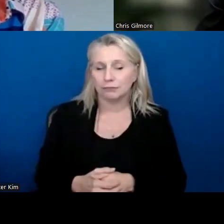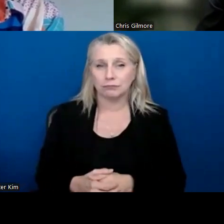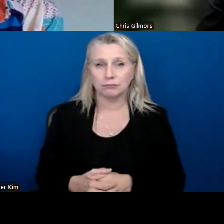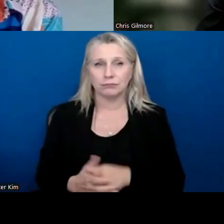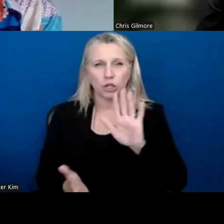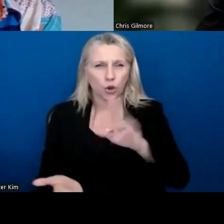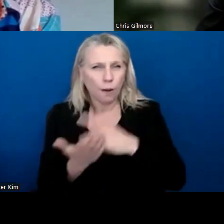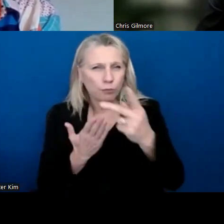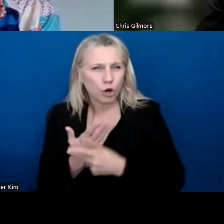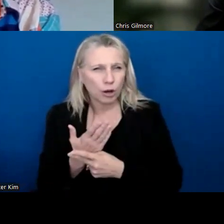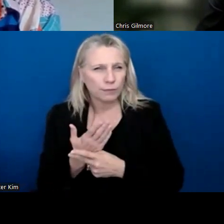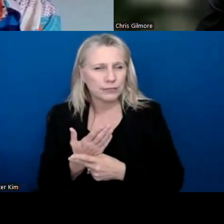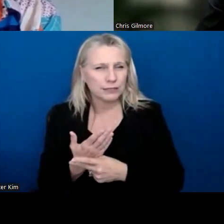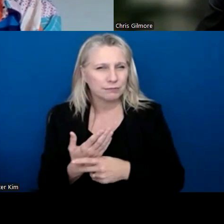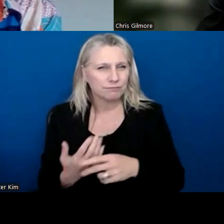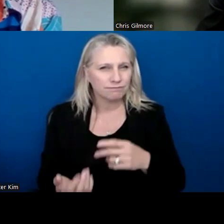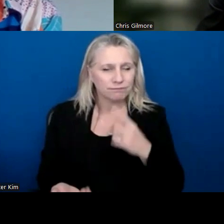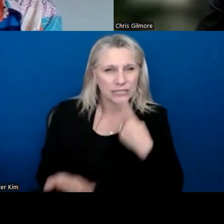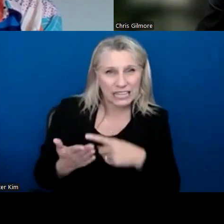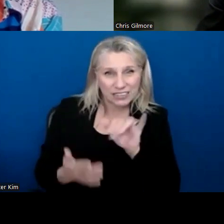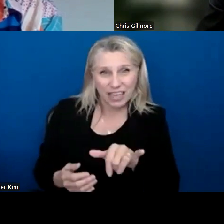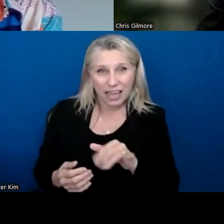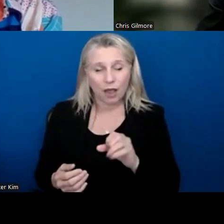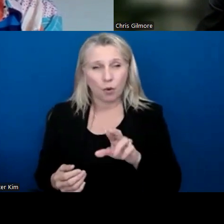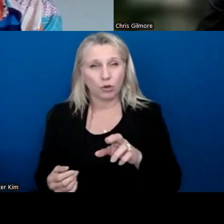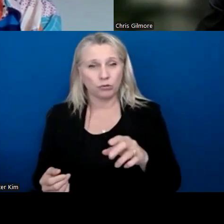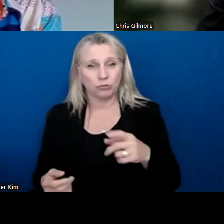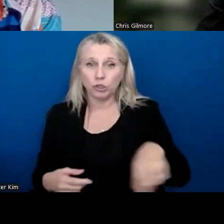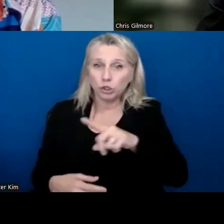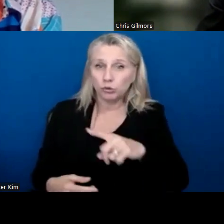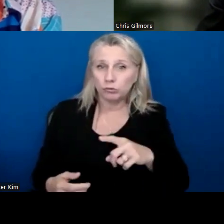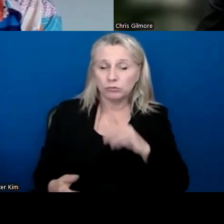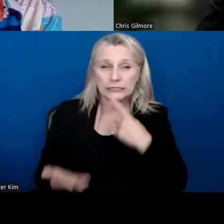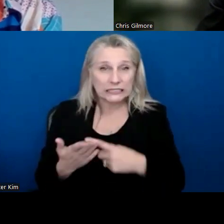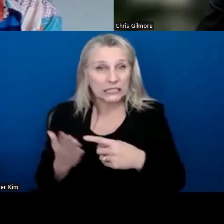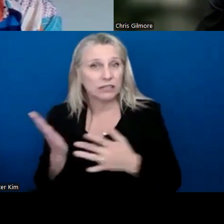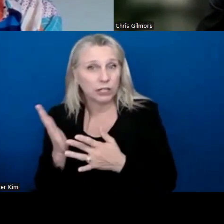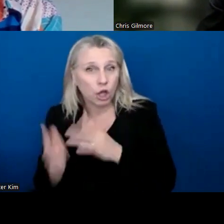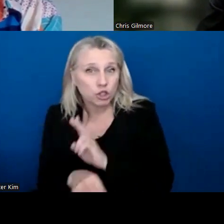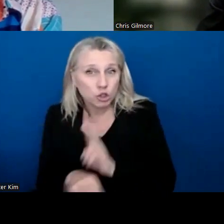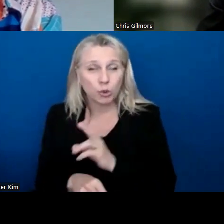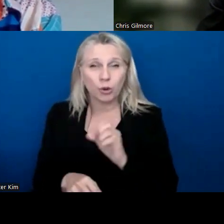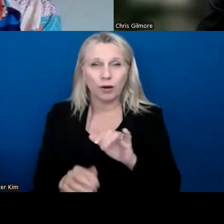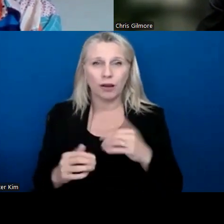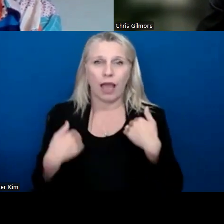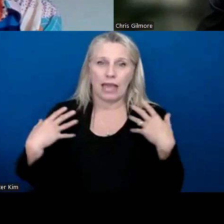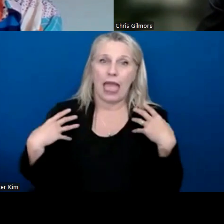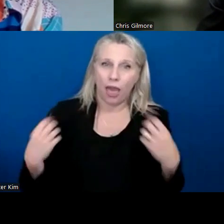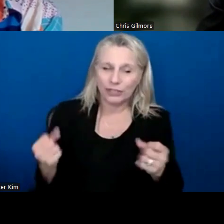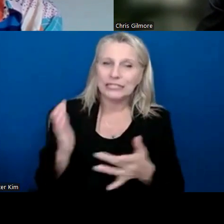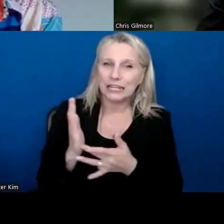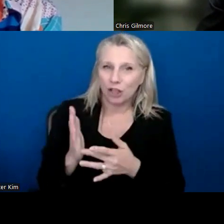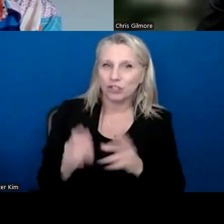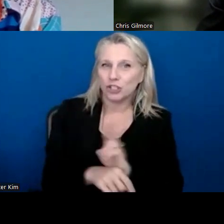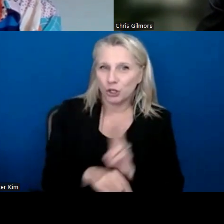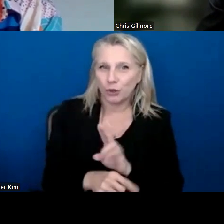programs addressed that at all? Are you having discussions about technology use, um, or how to have healthy technology use, especially